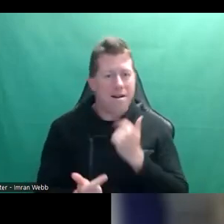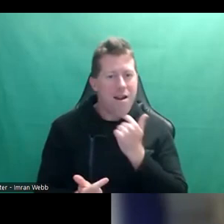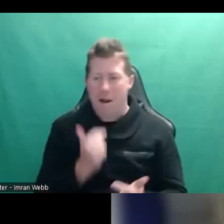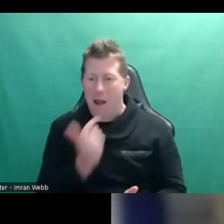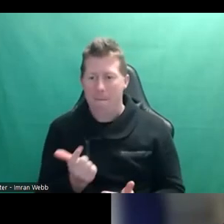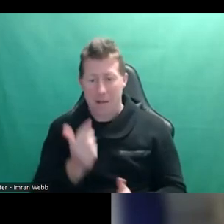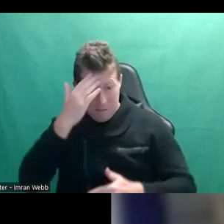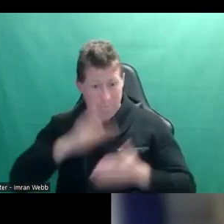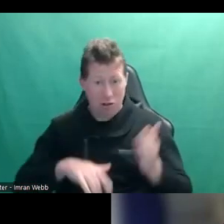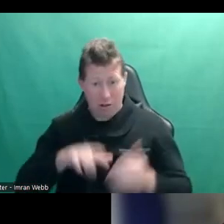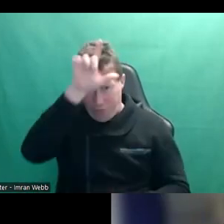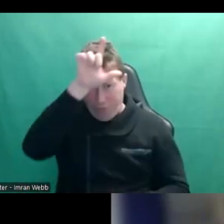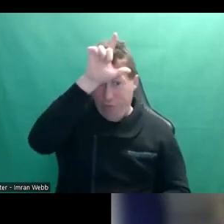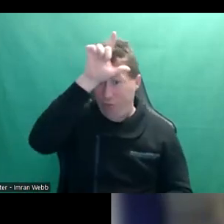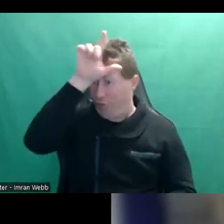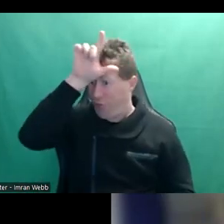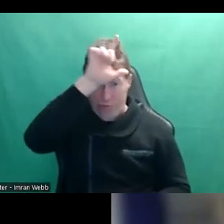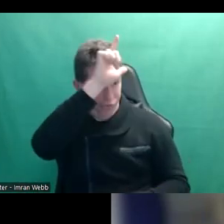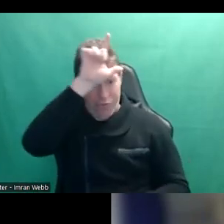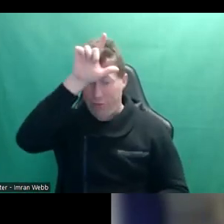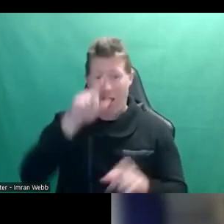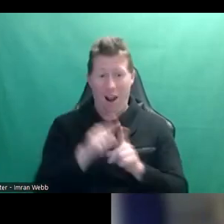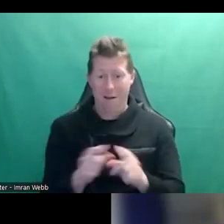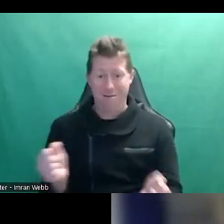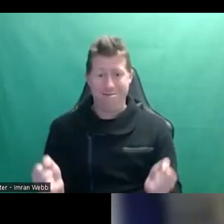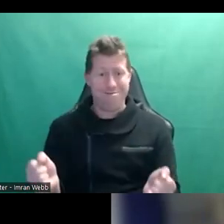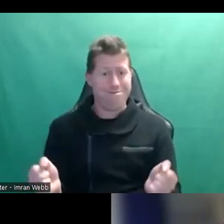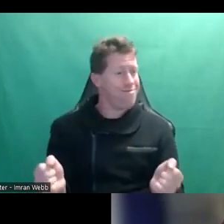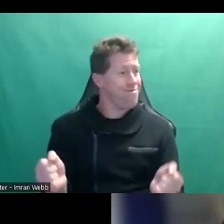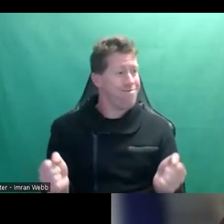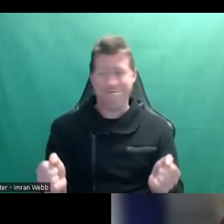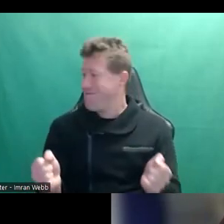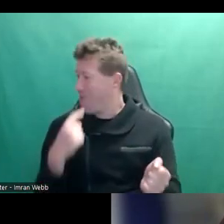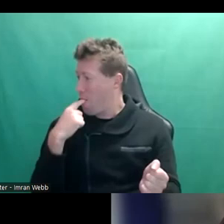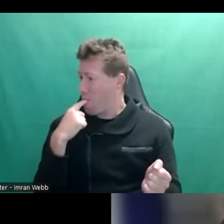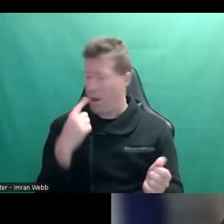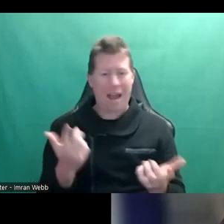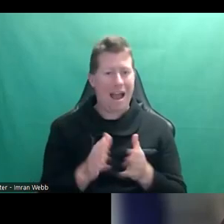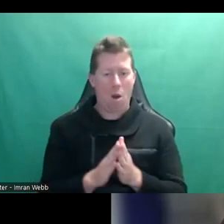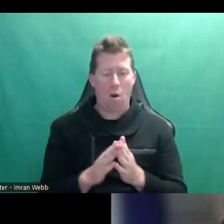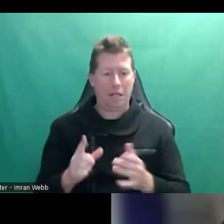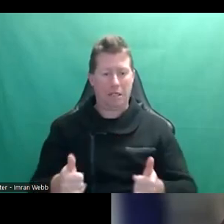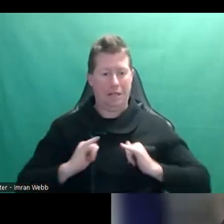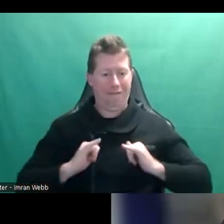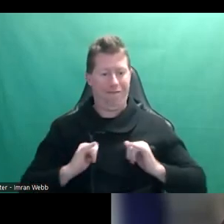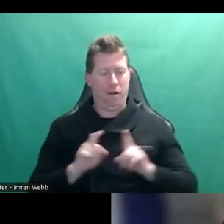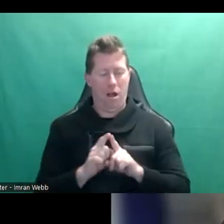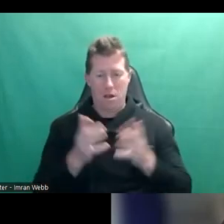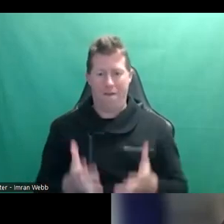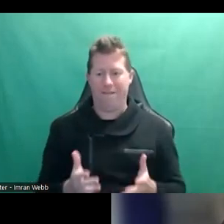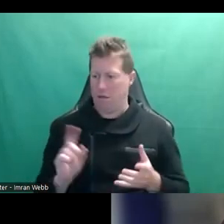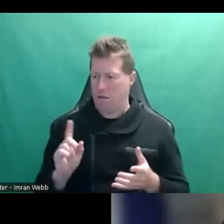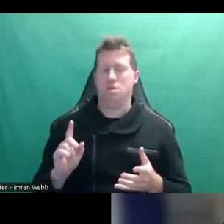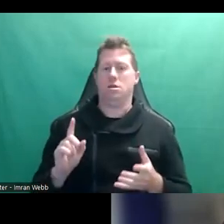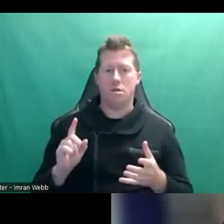experience on how to pilot even a car, let alone a rocket ship. But you've been given this responsibility. So it's